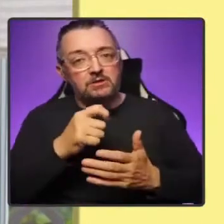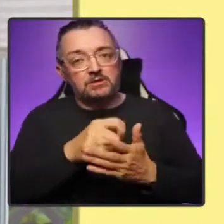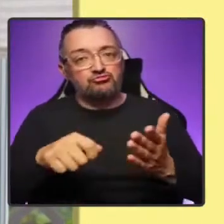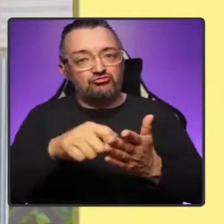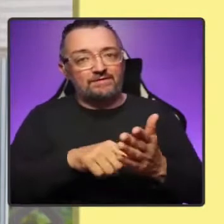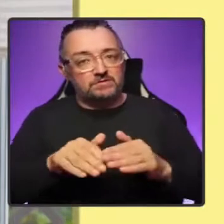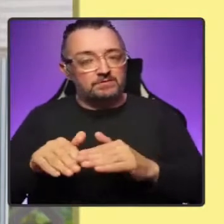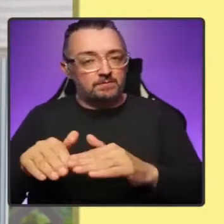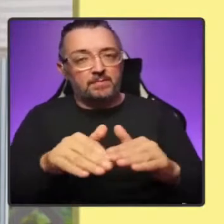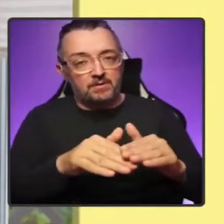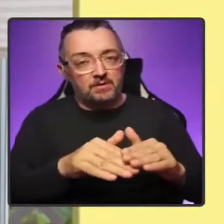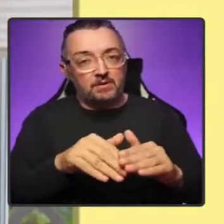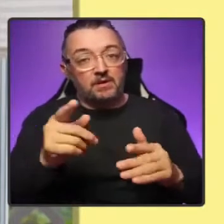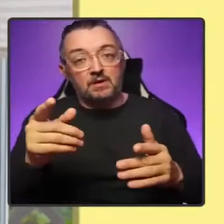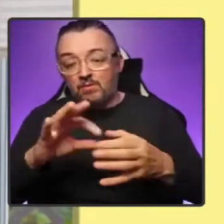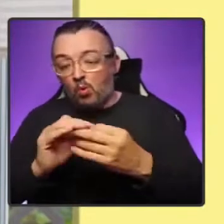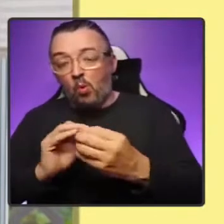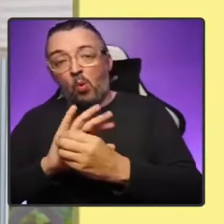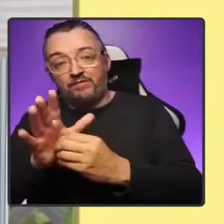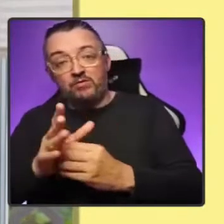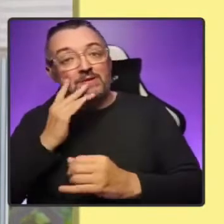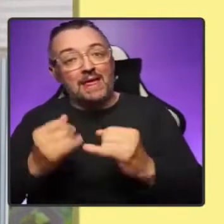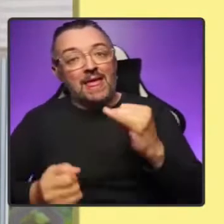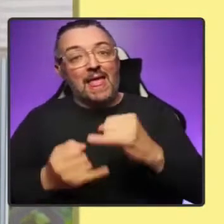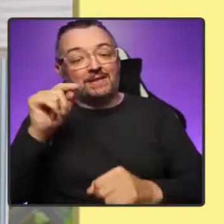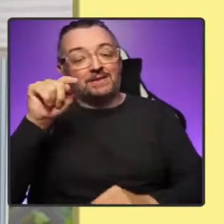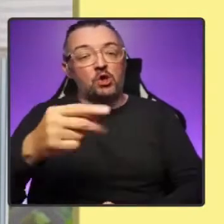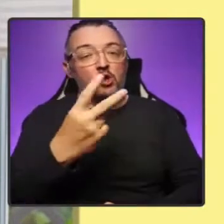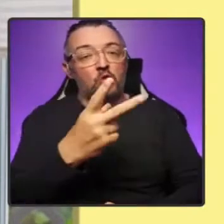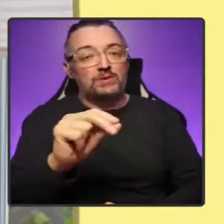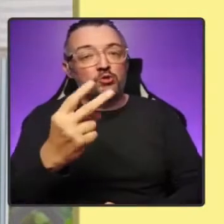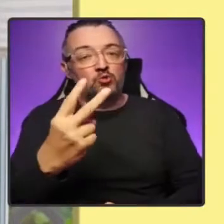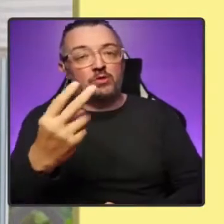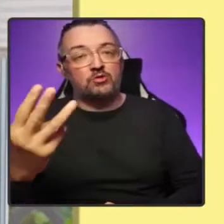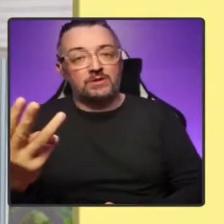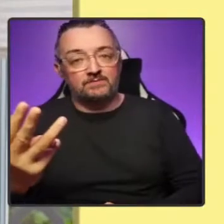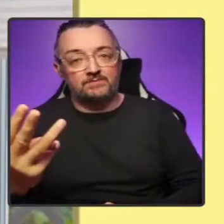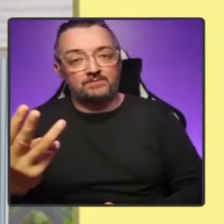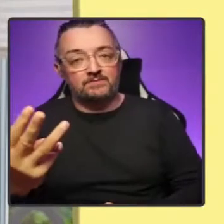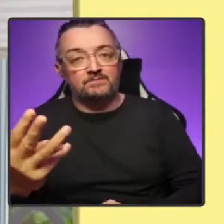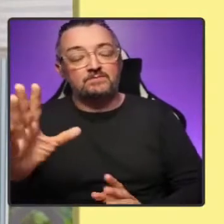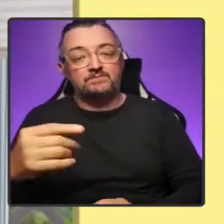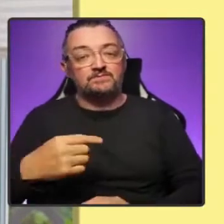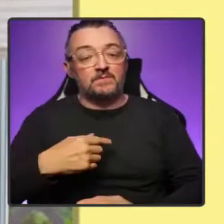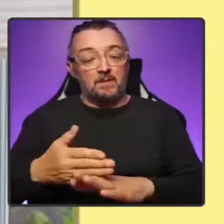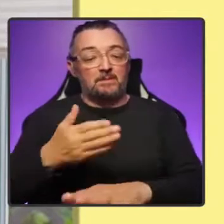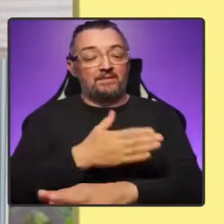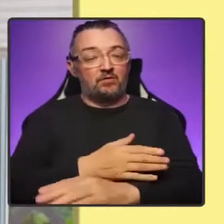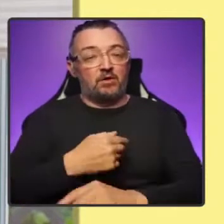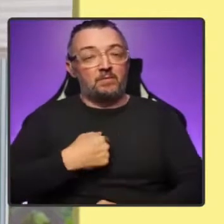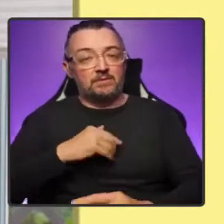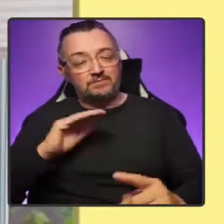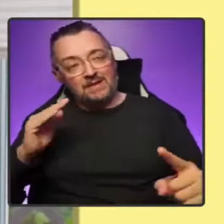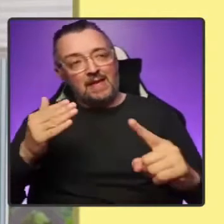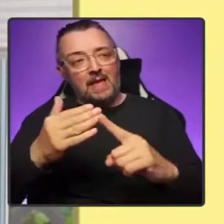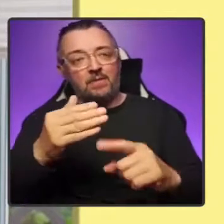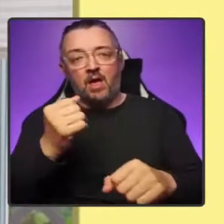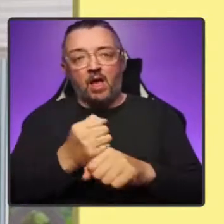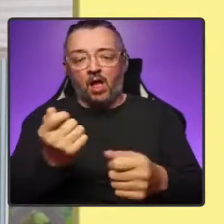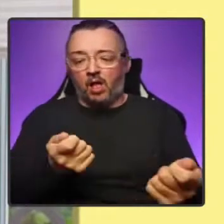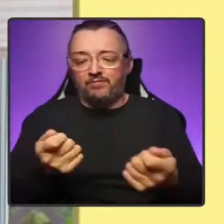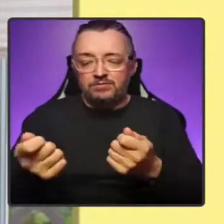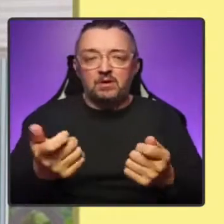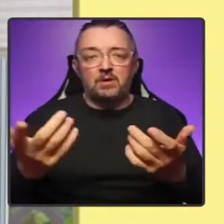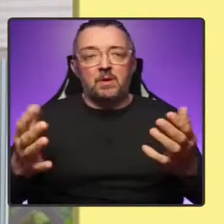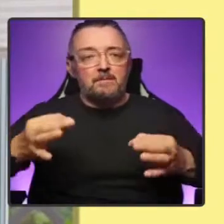Covid permitting by the end of 2023. Now I said earlier that my approach to government and to politics will be as